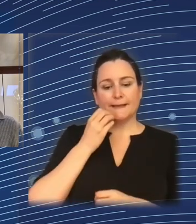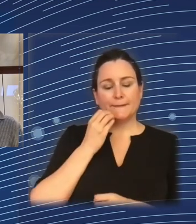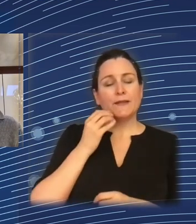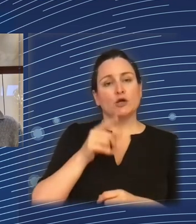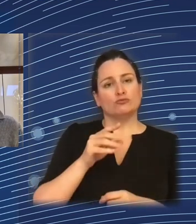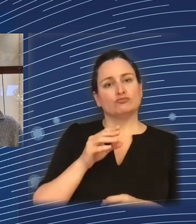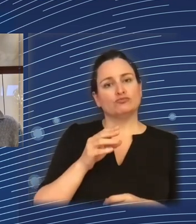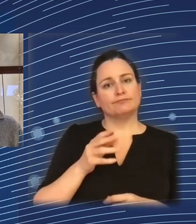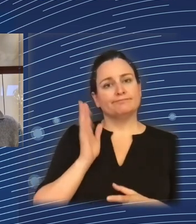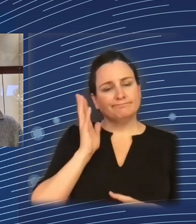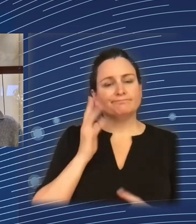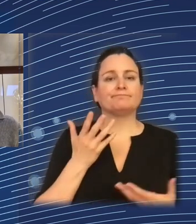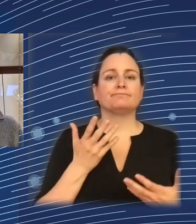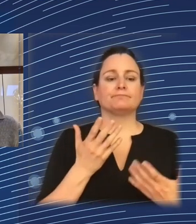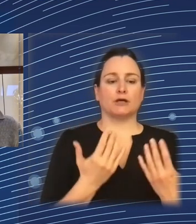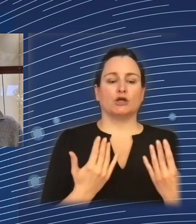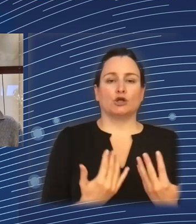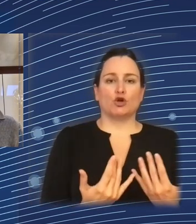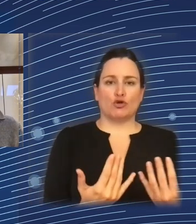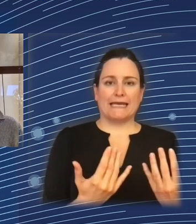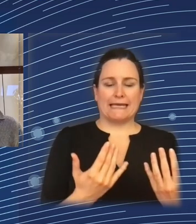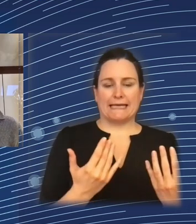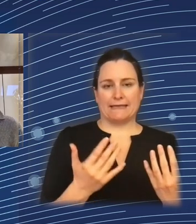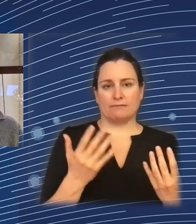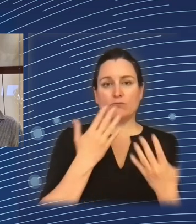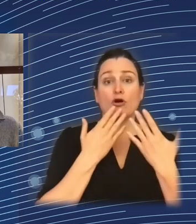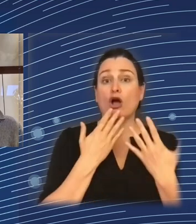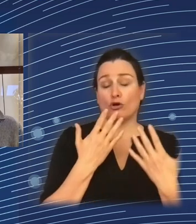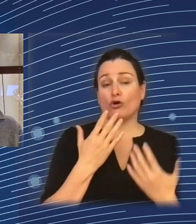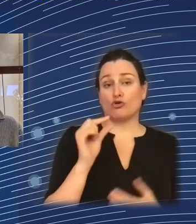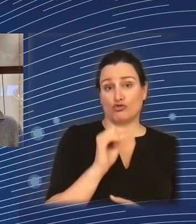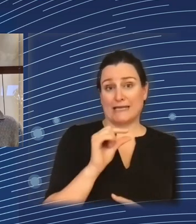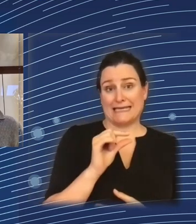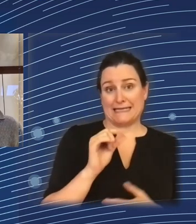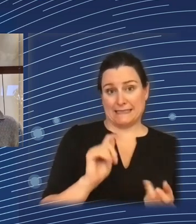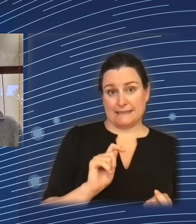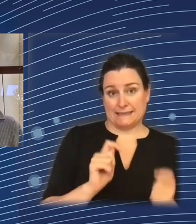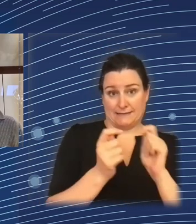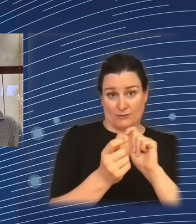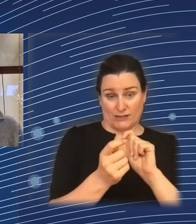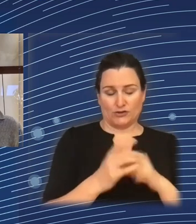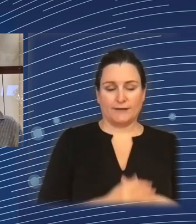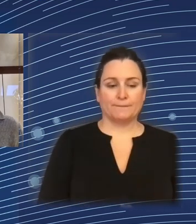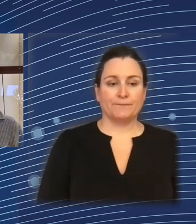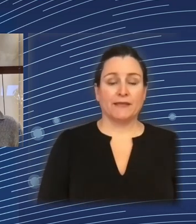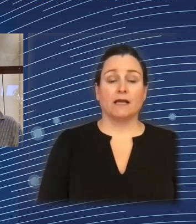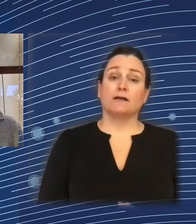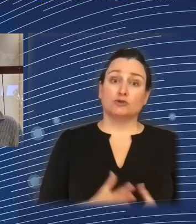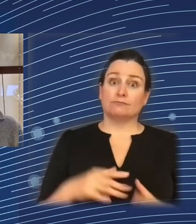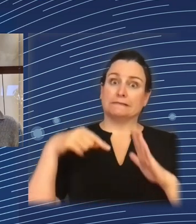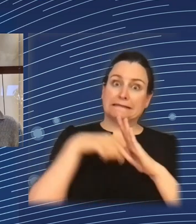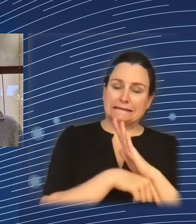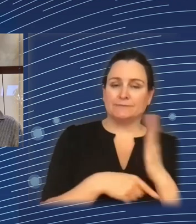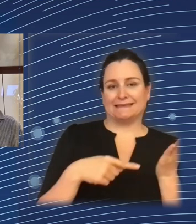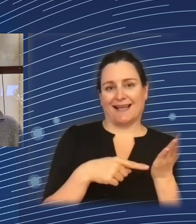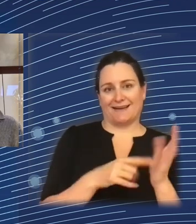one aspect that plays a big role here is innovations in deep tech. When we, however, look at the funding